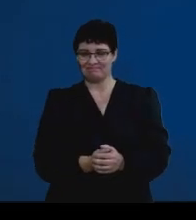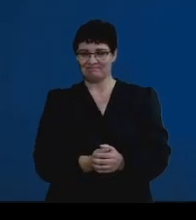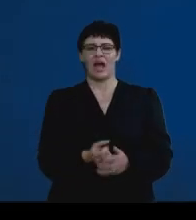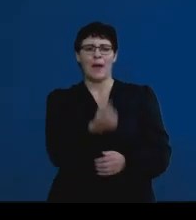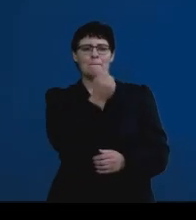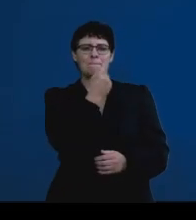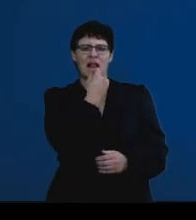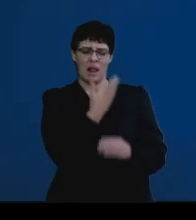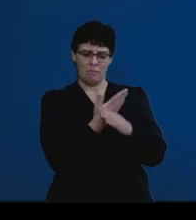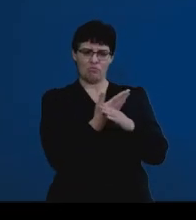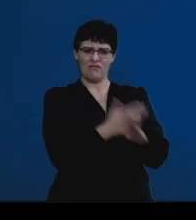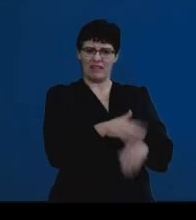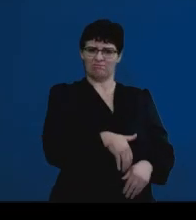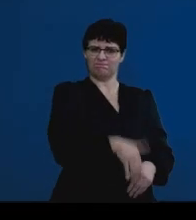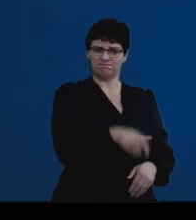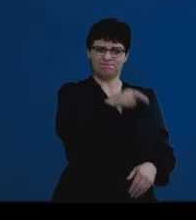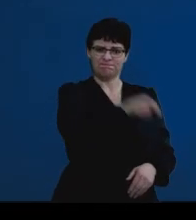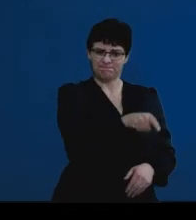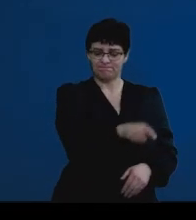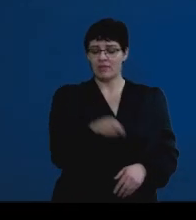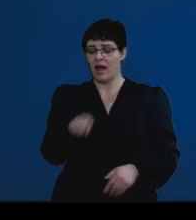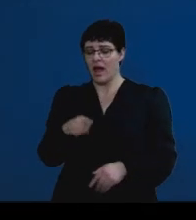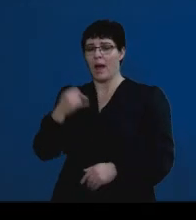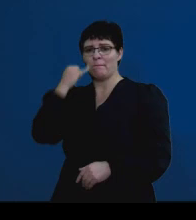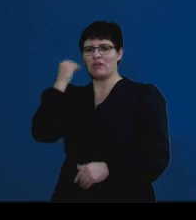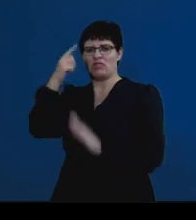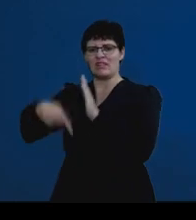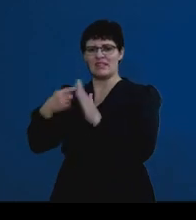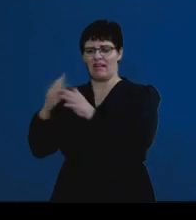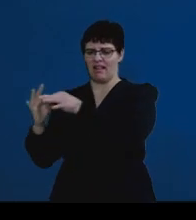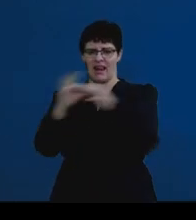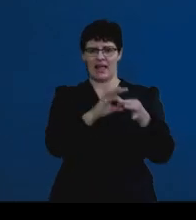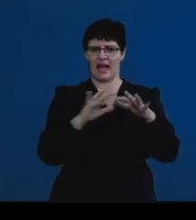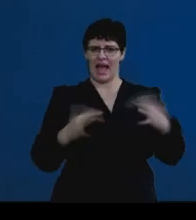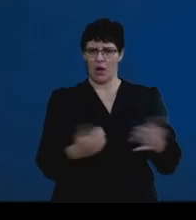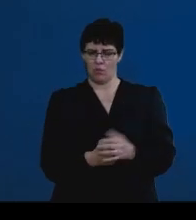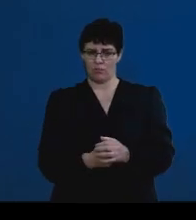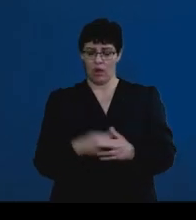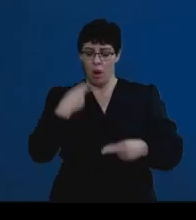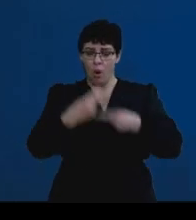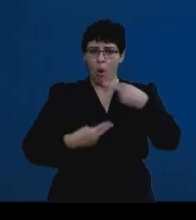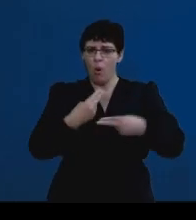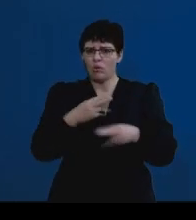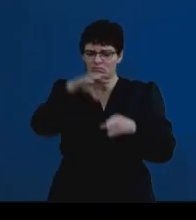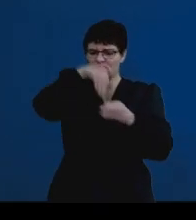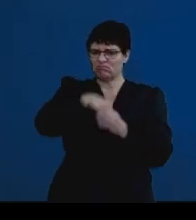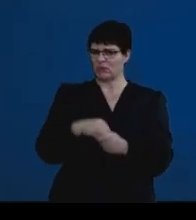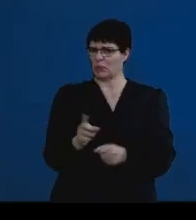How does oral contraception link to the menstrual cycle? And what hormones are involved?